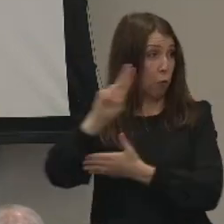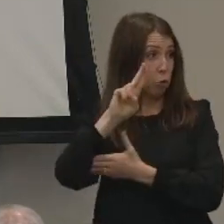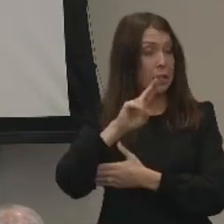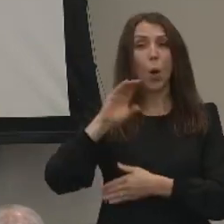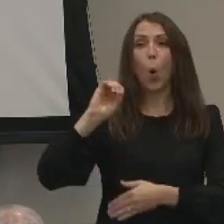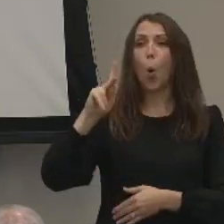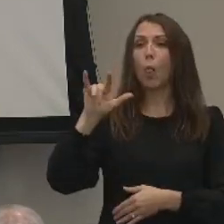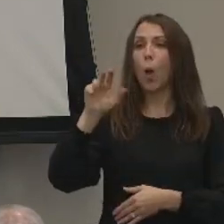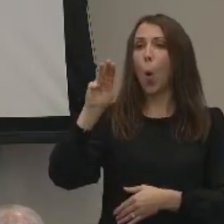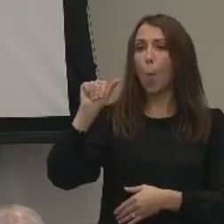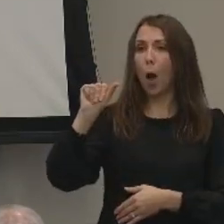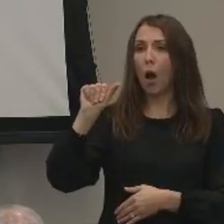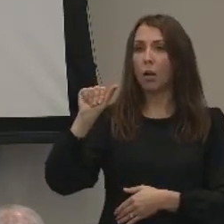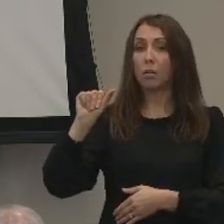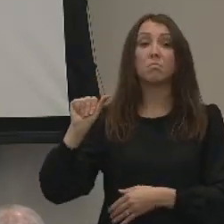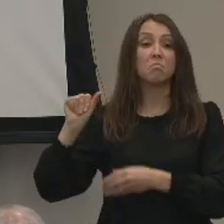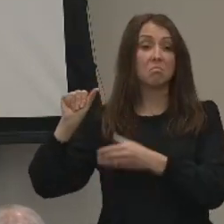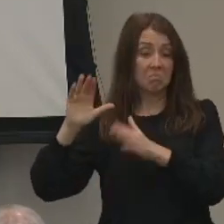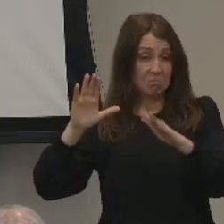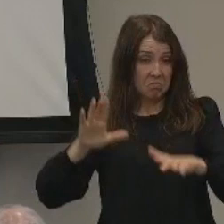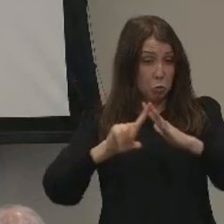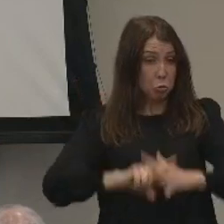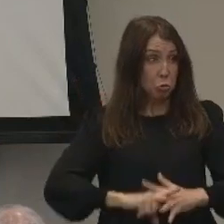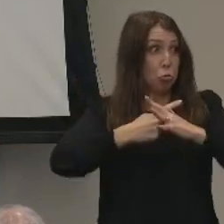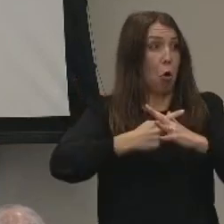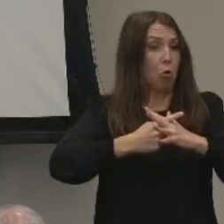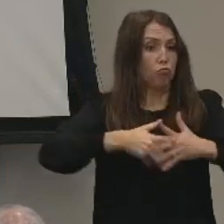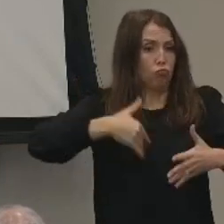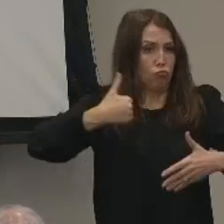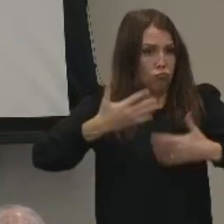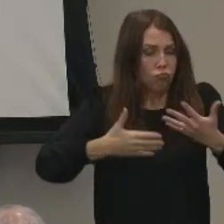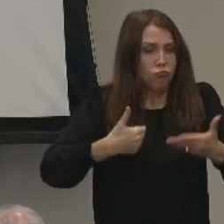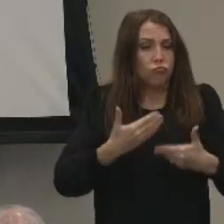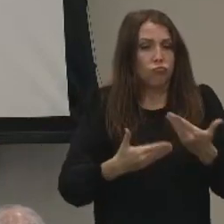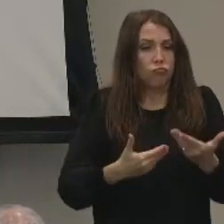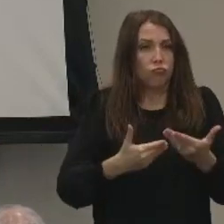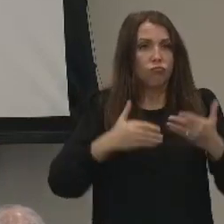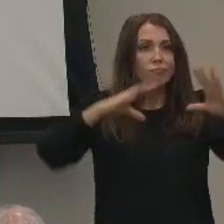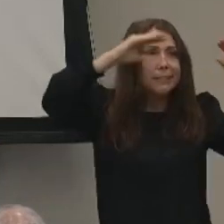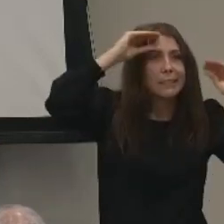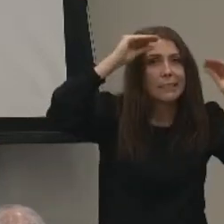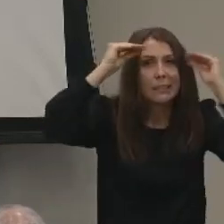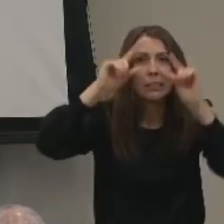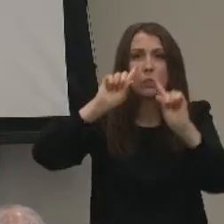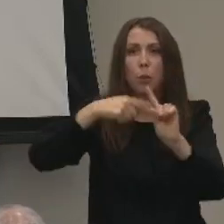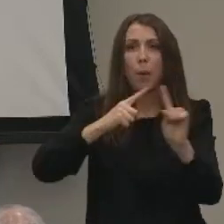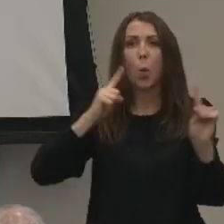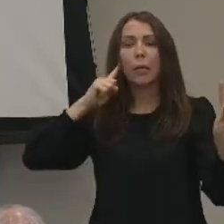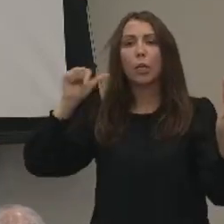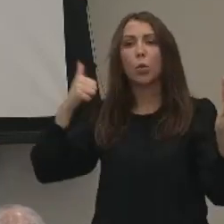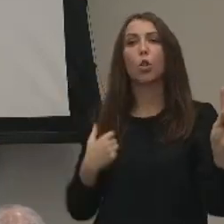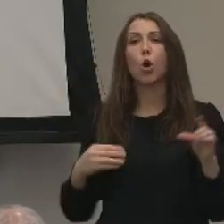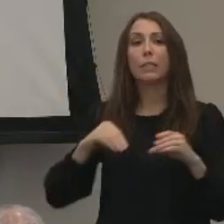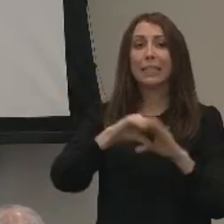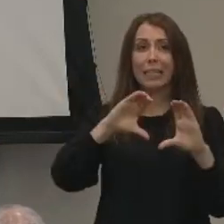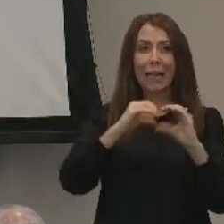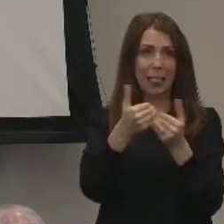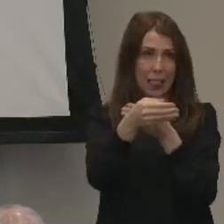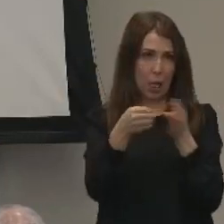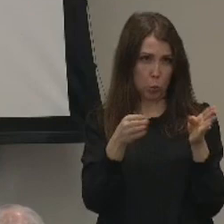and start an initiative to educate about hearing loss in the classroom and